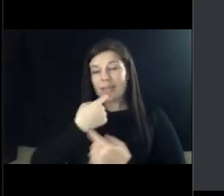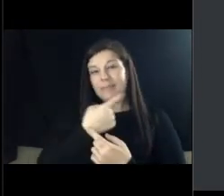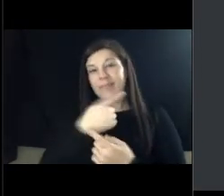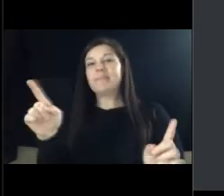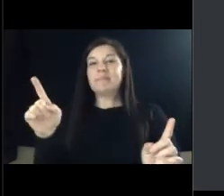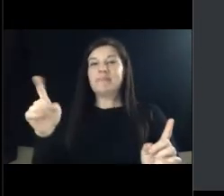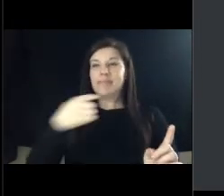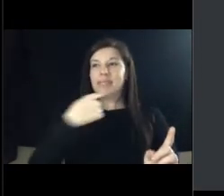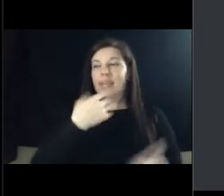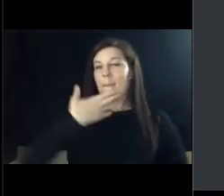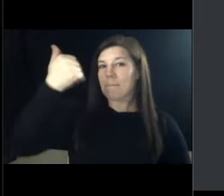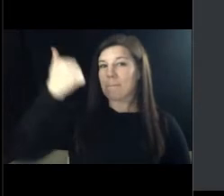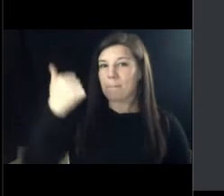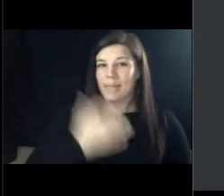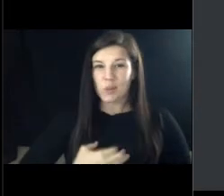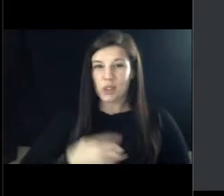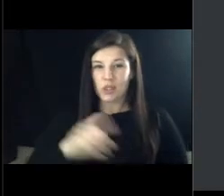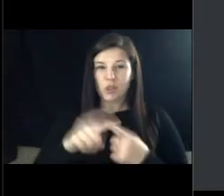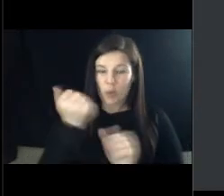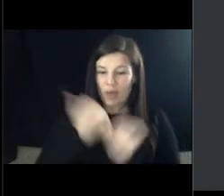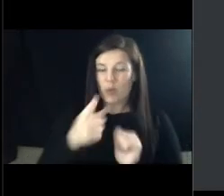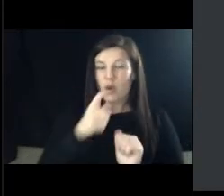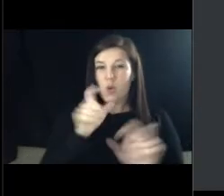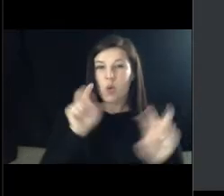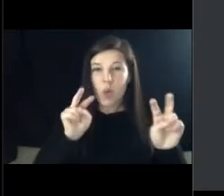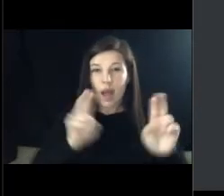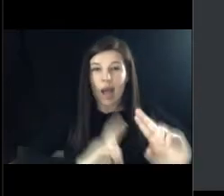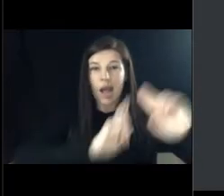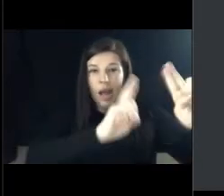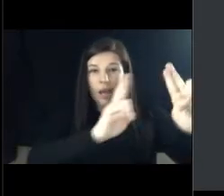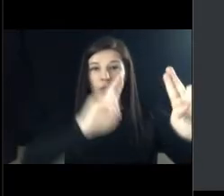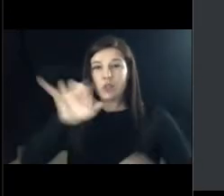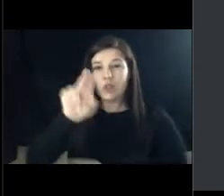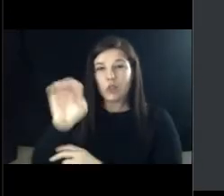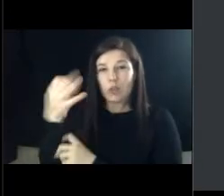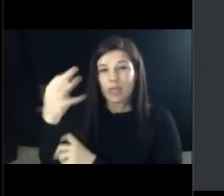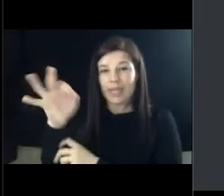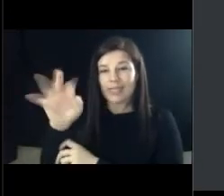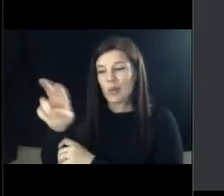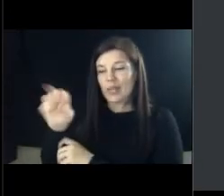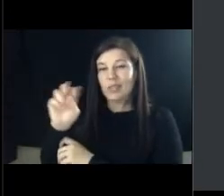best wishes to all observing june 19 2022 as juneteenth day